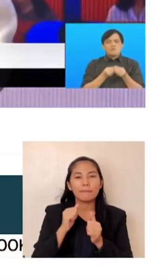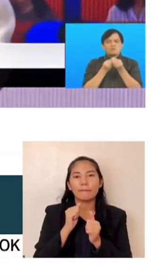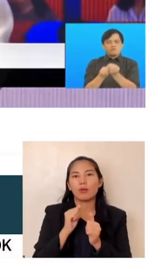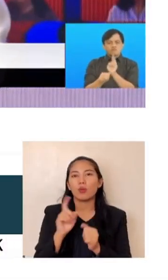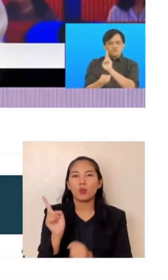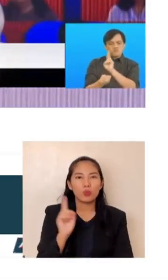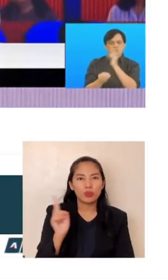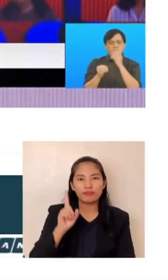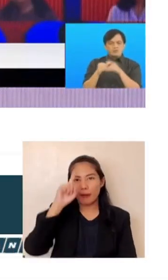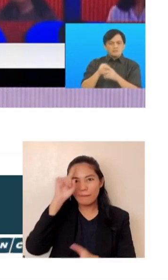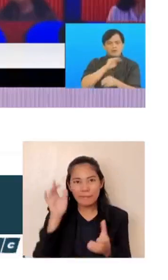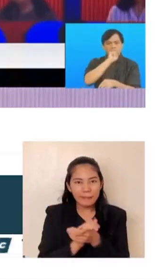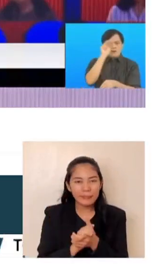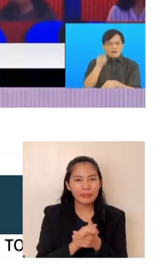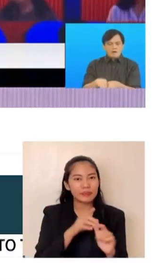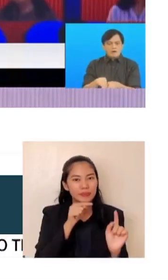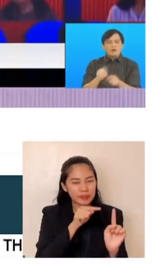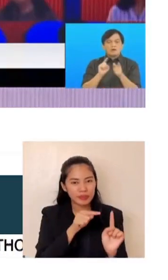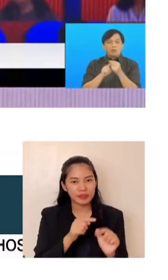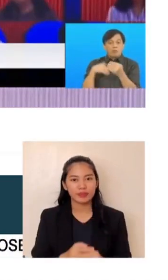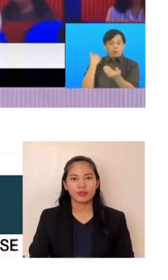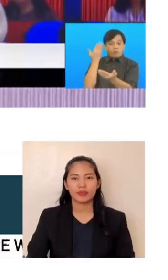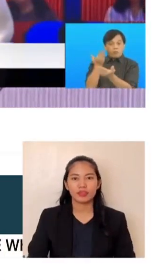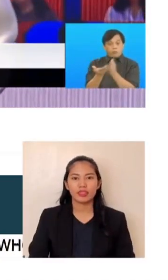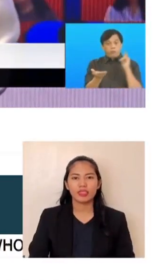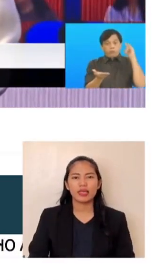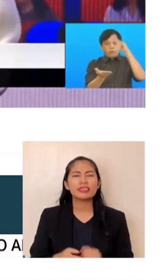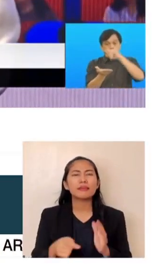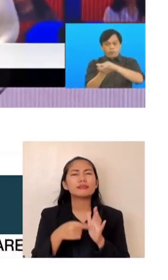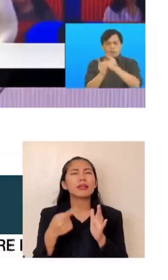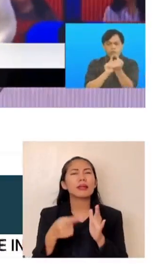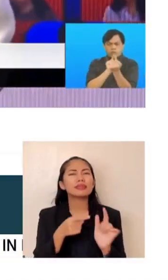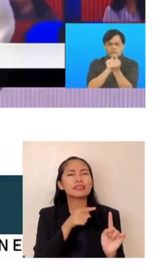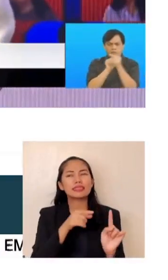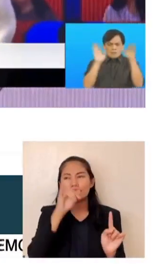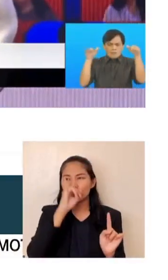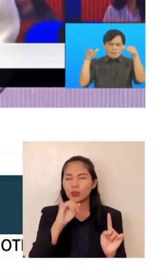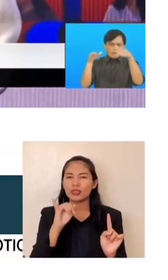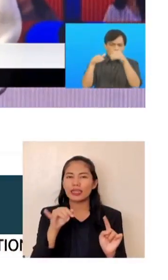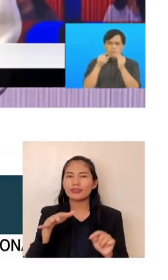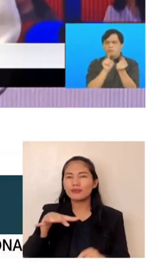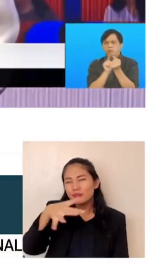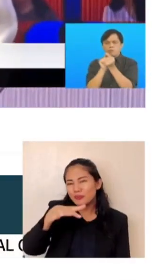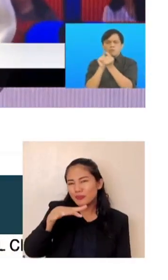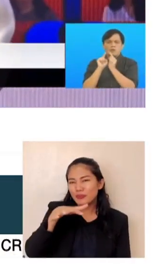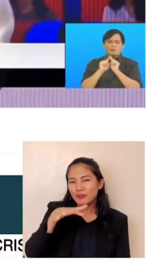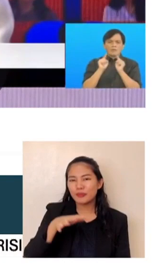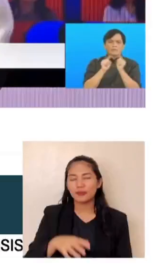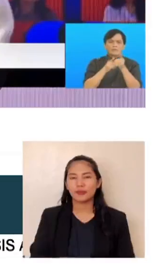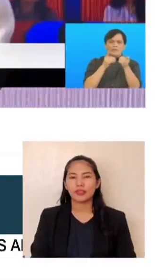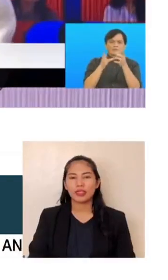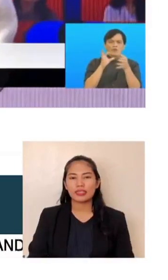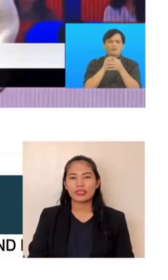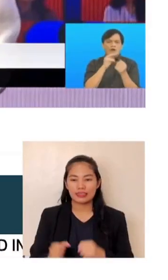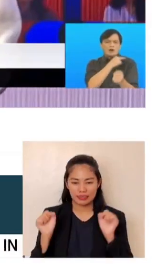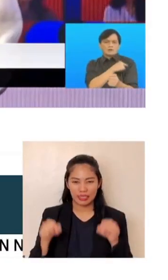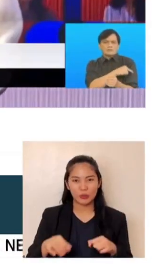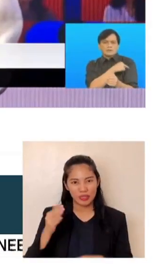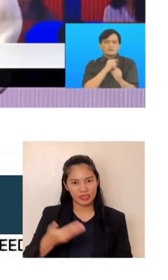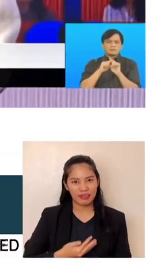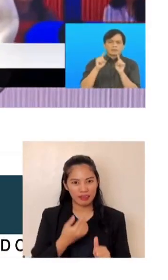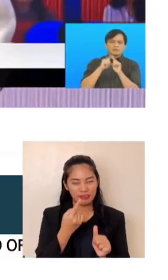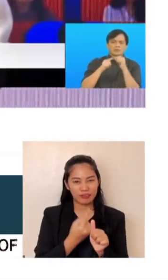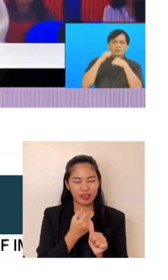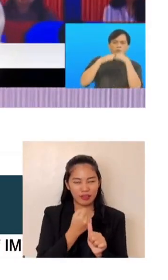sometimes neither here nor there. But he can accommodate everyone in many things,